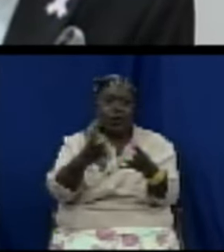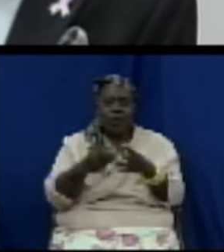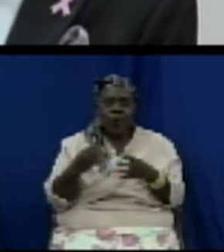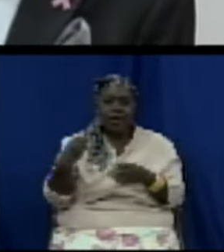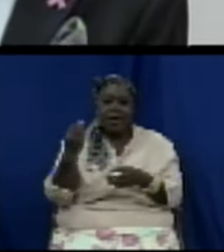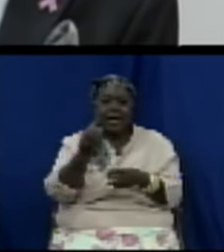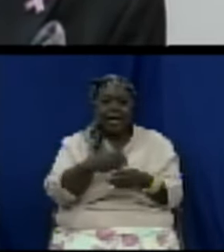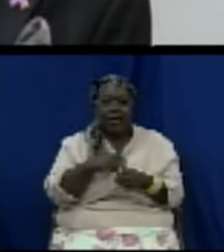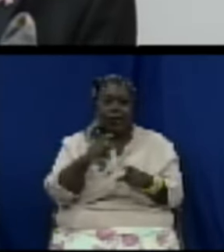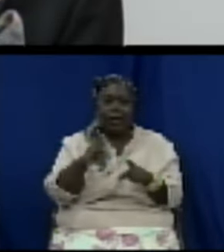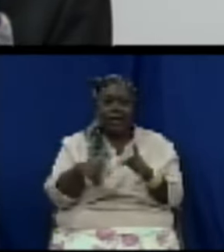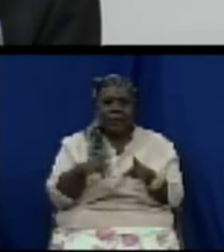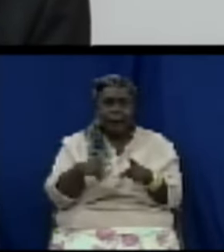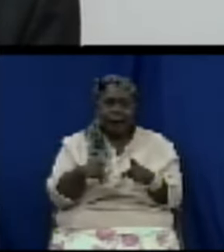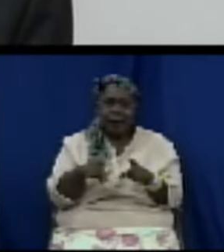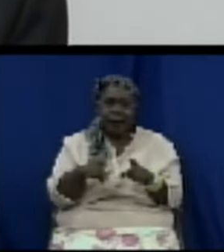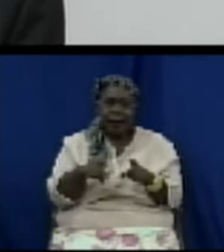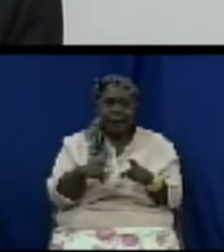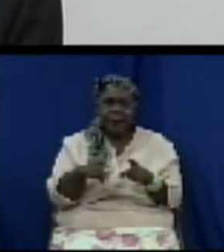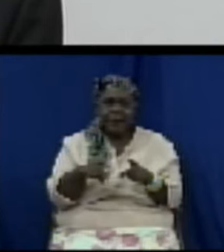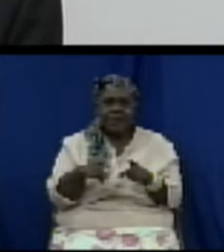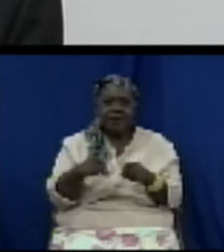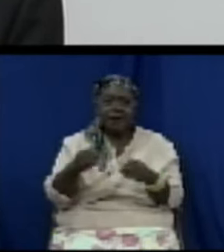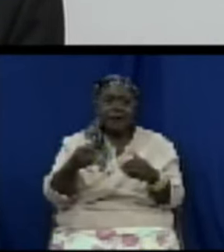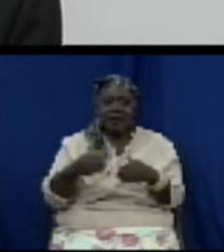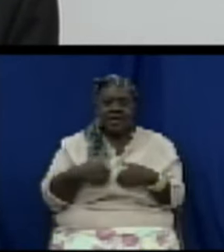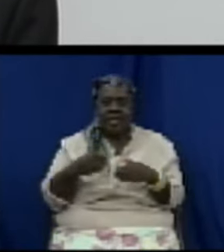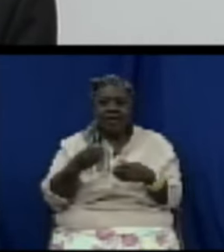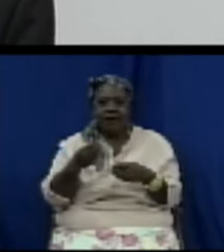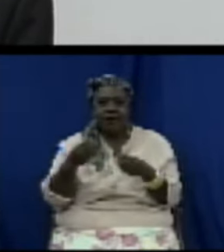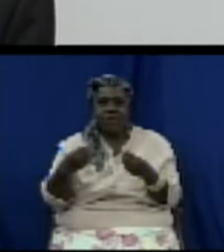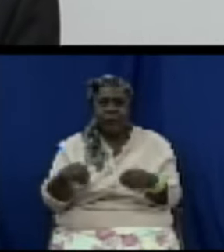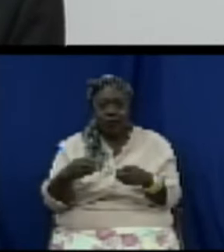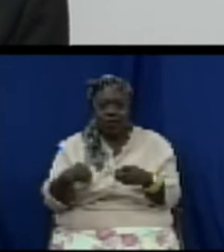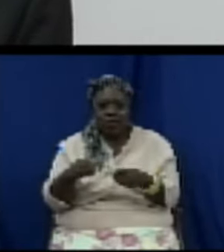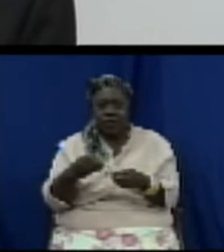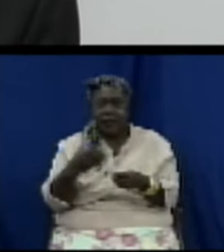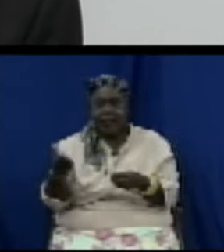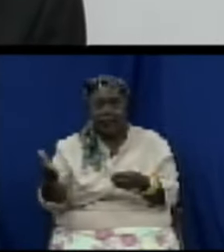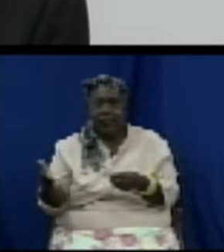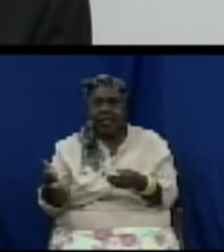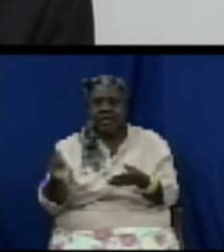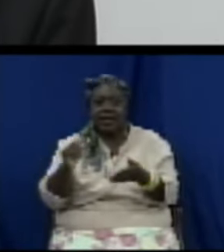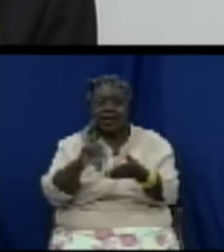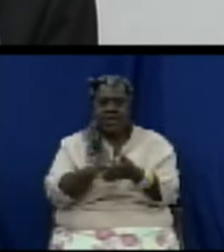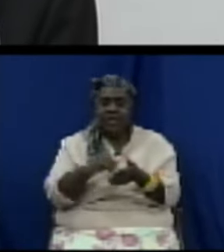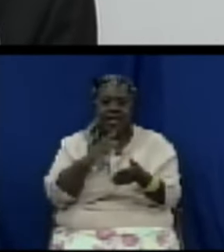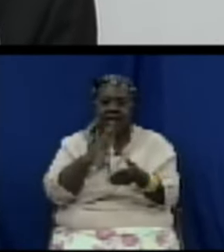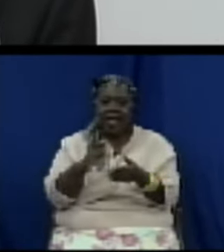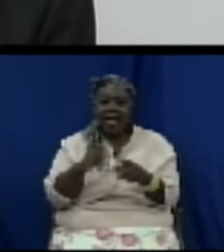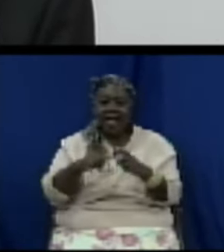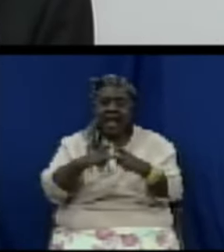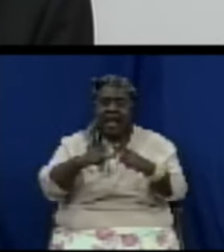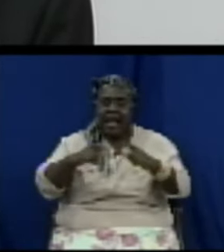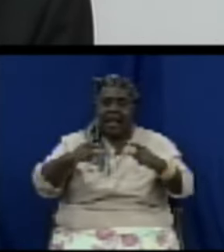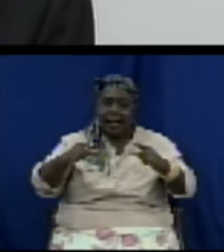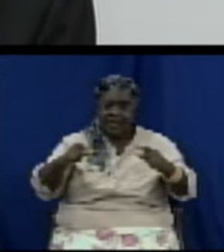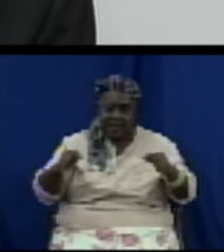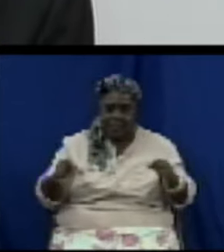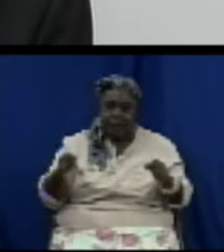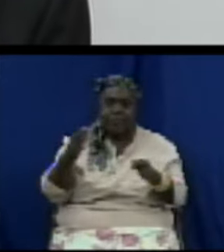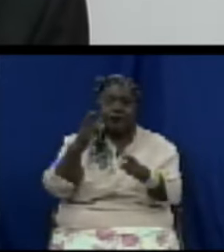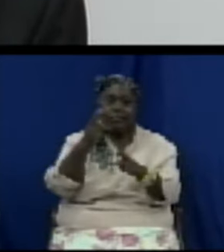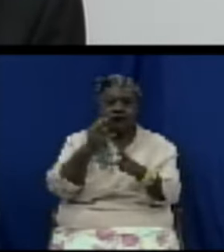in potentially harmful environmental effects that they are labeled and supplied in accordance